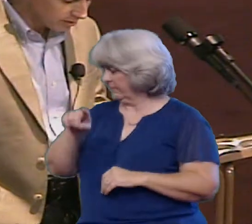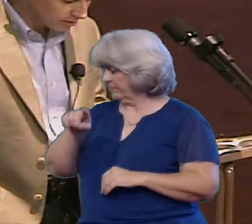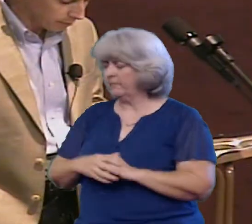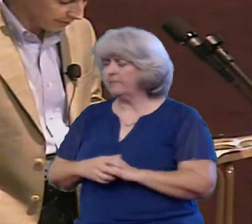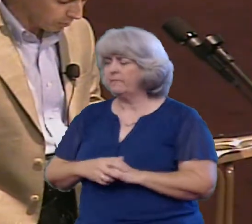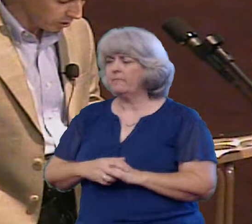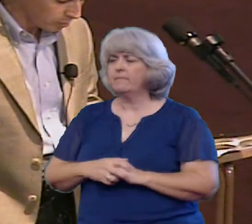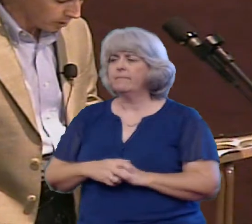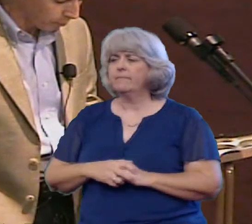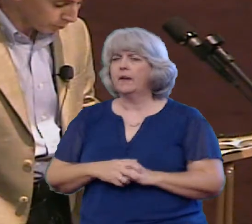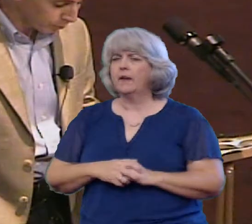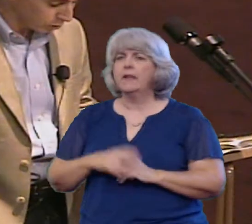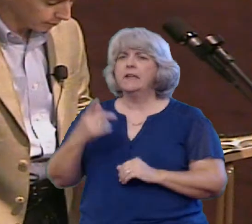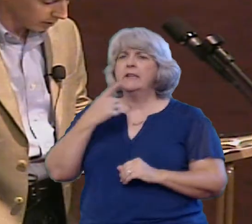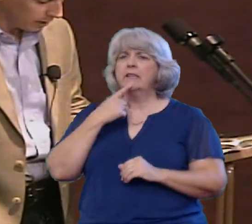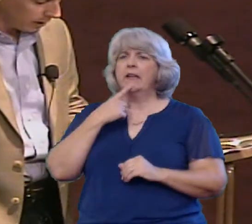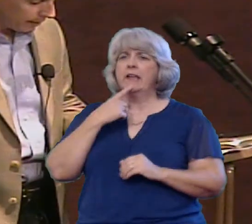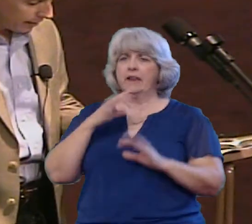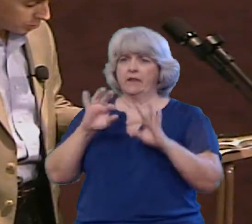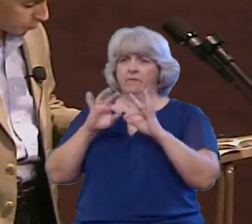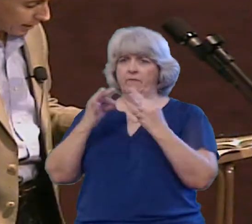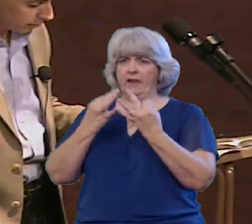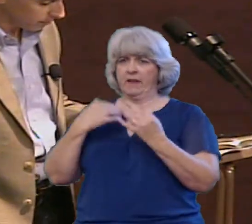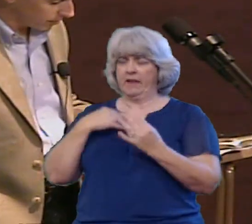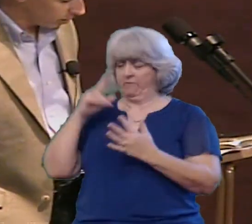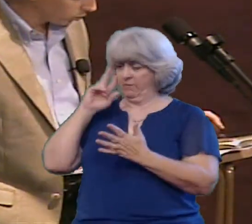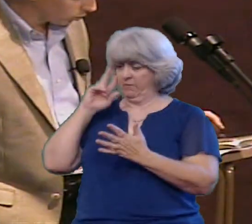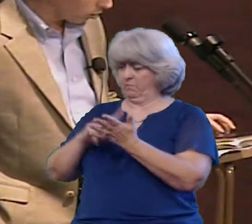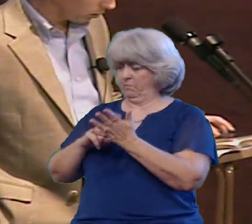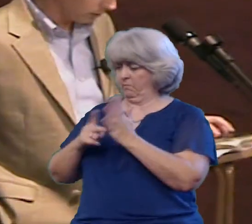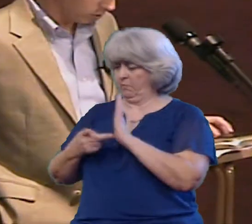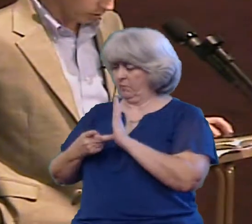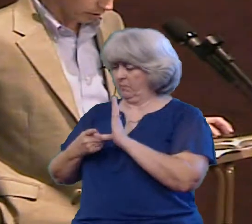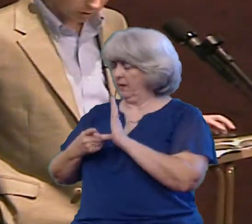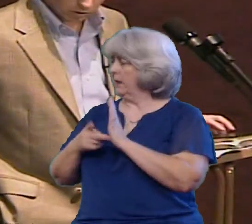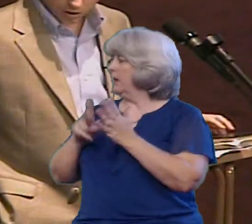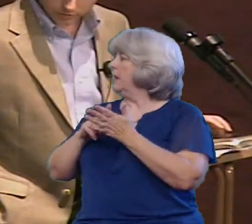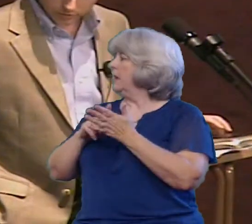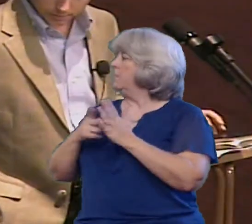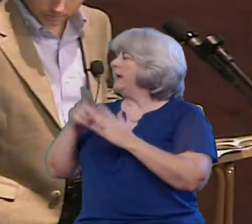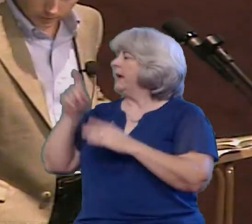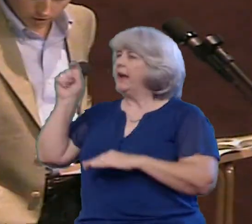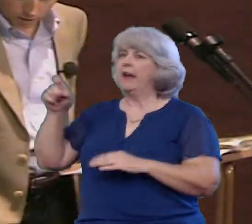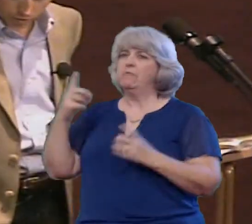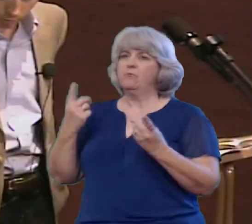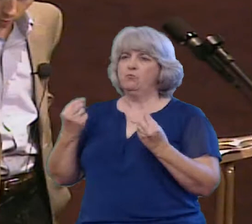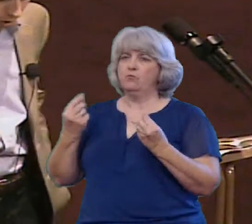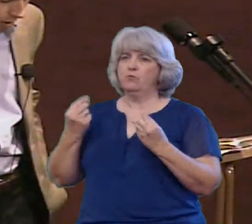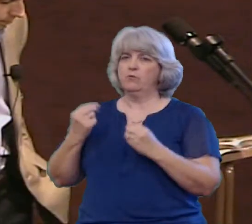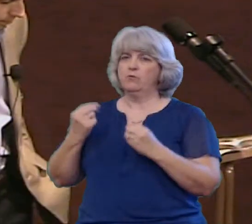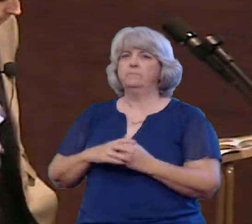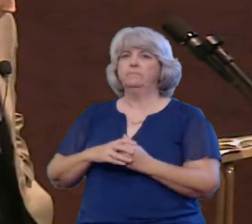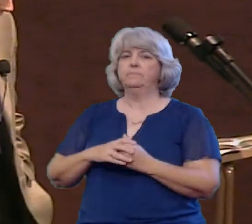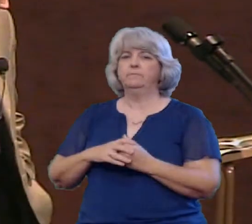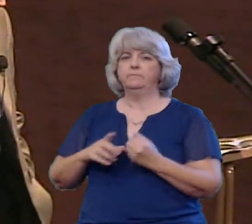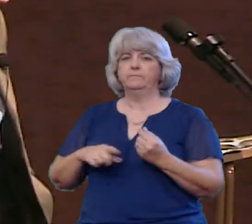suggests that for families to be purpose driven They should practice the following qualities within their lives Number one, they